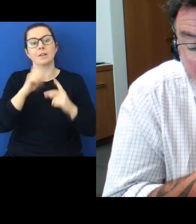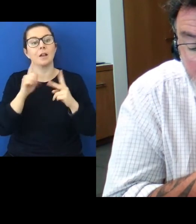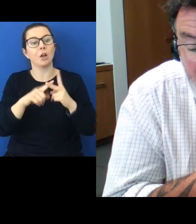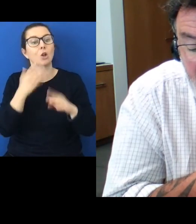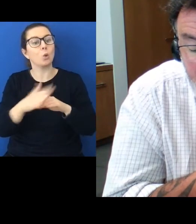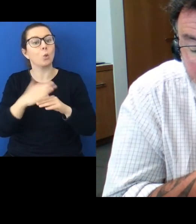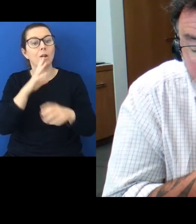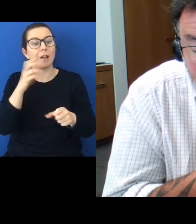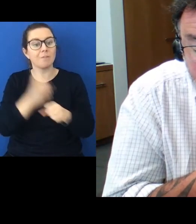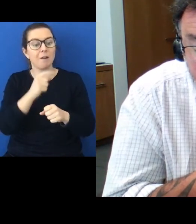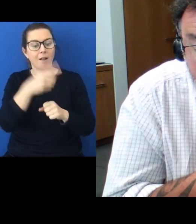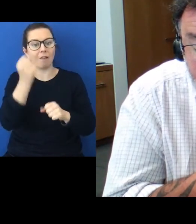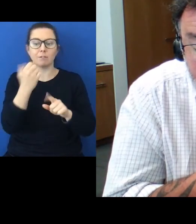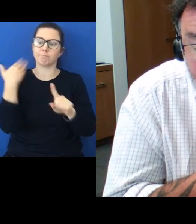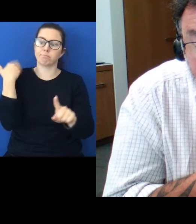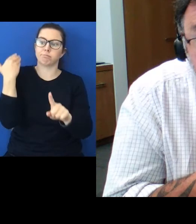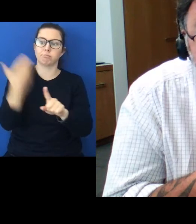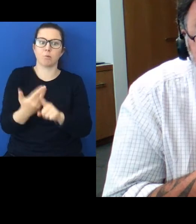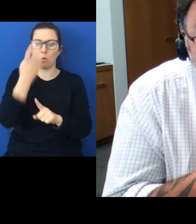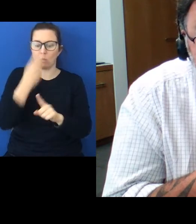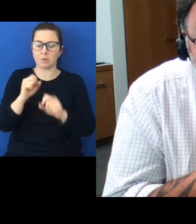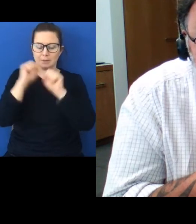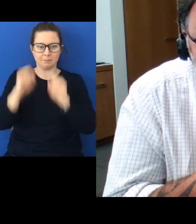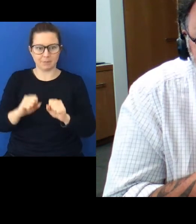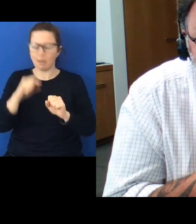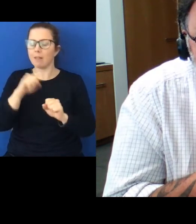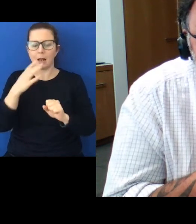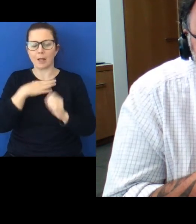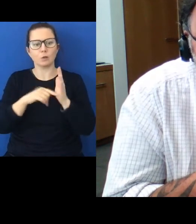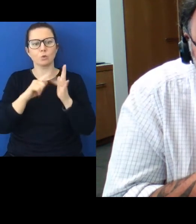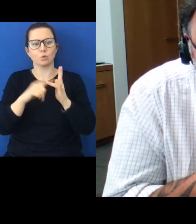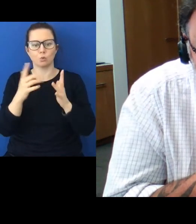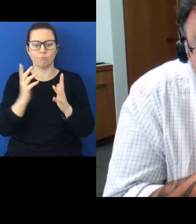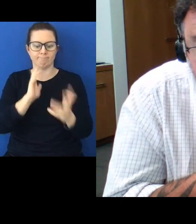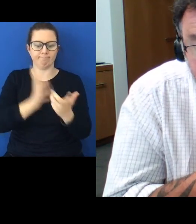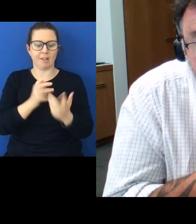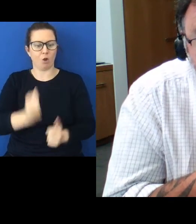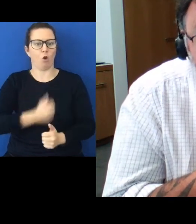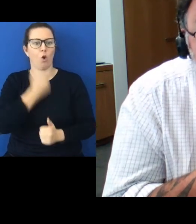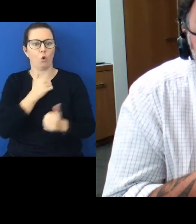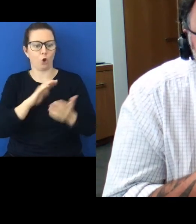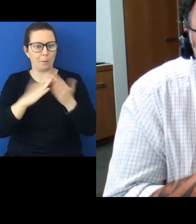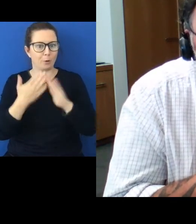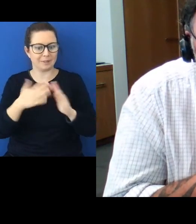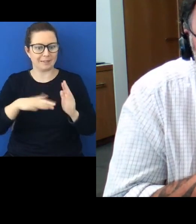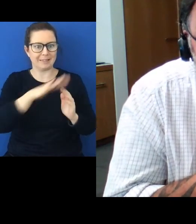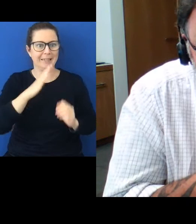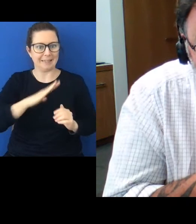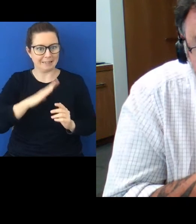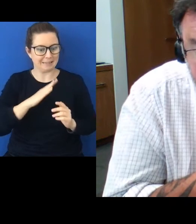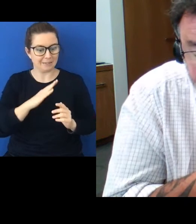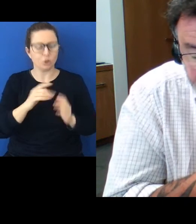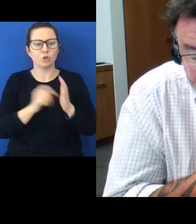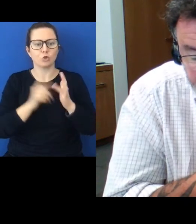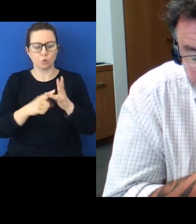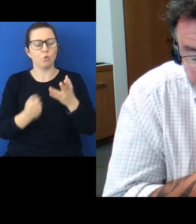government with ancient attributes needing to meet the needs of its own community in order to survive and grow.